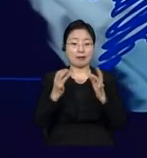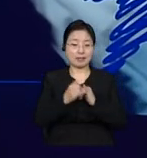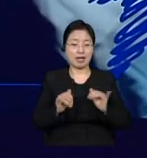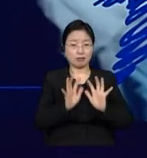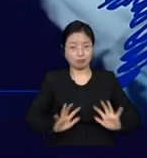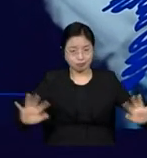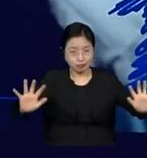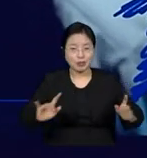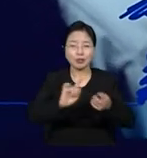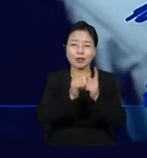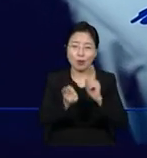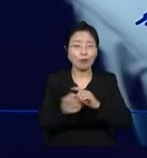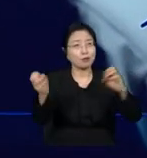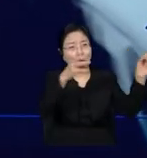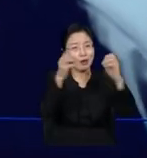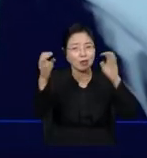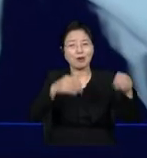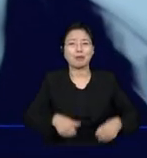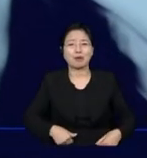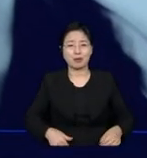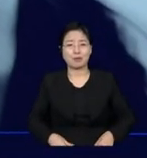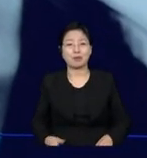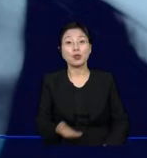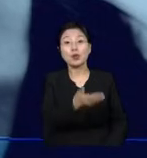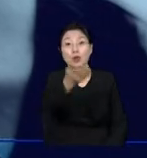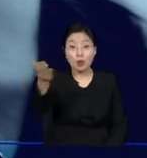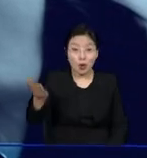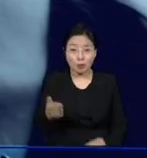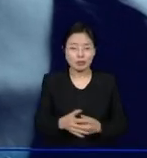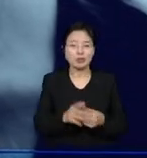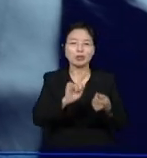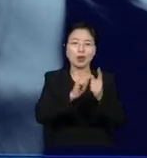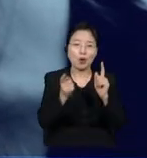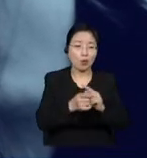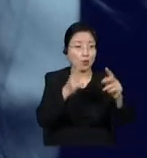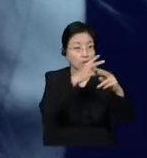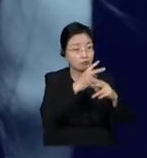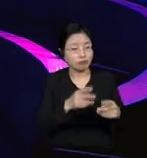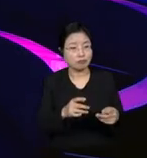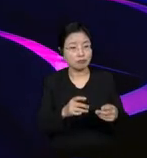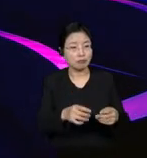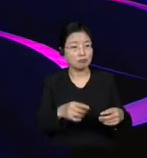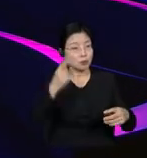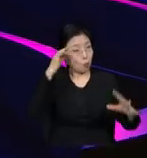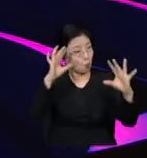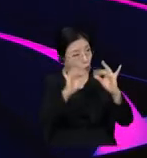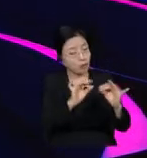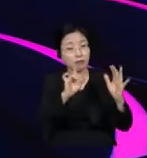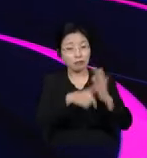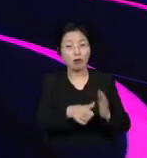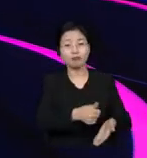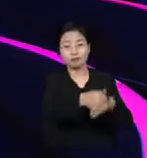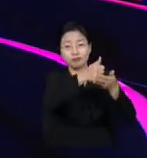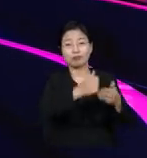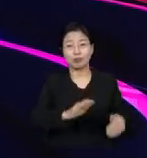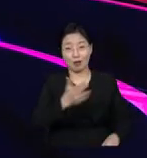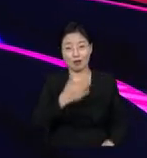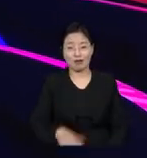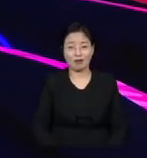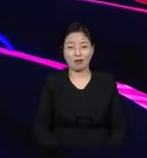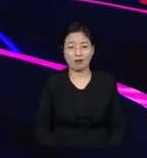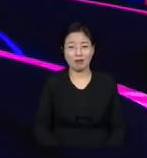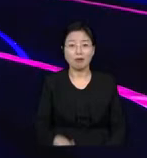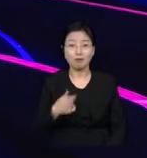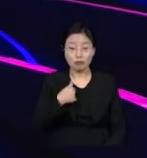you now know or understand, even when you disagree with them. I, for one, shall be the first to admit that I have lost much